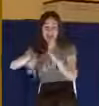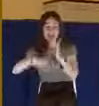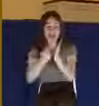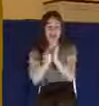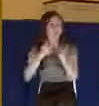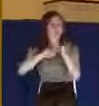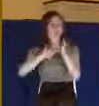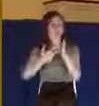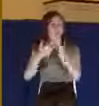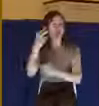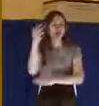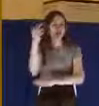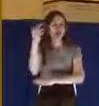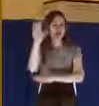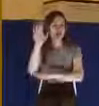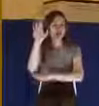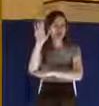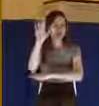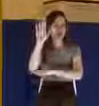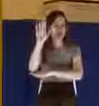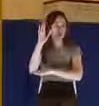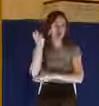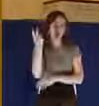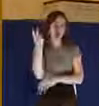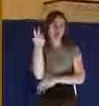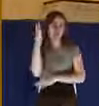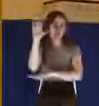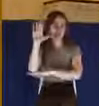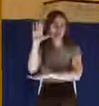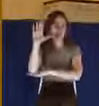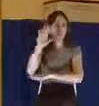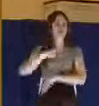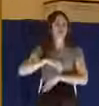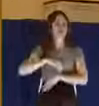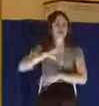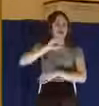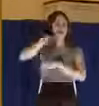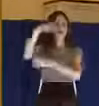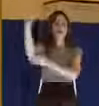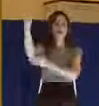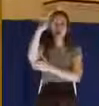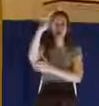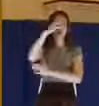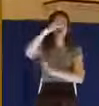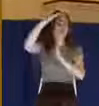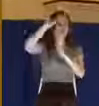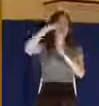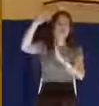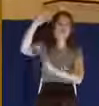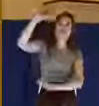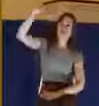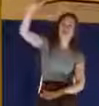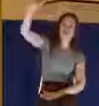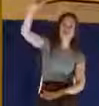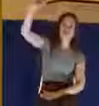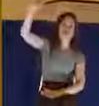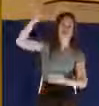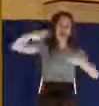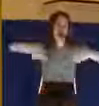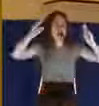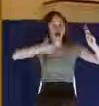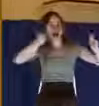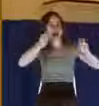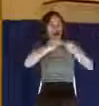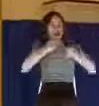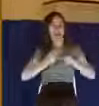12 o'clock noon when the sun was at its zenith. And the Bible tells us that right at 12 o'clock noon